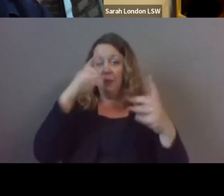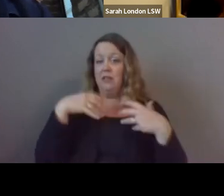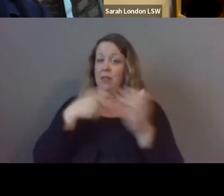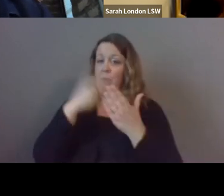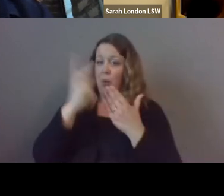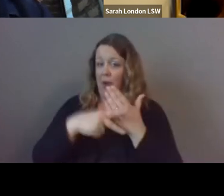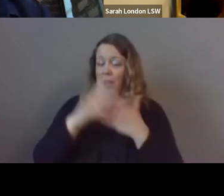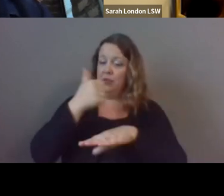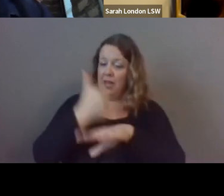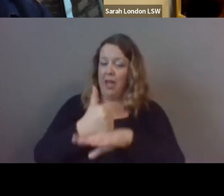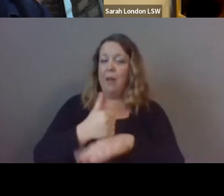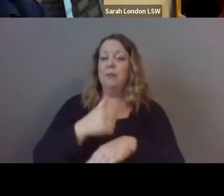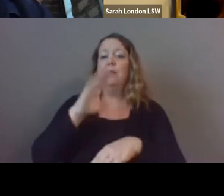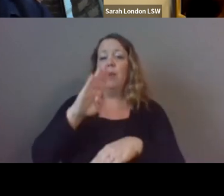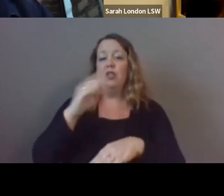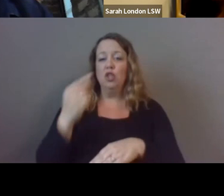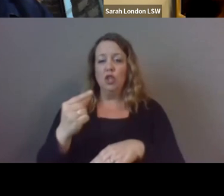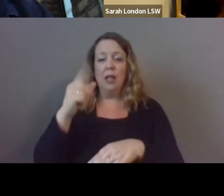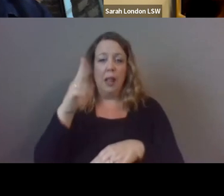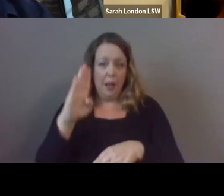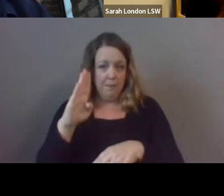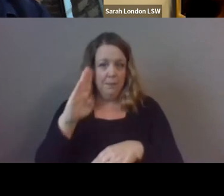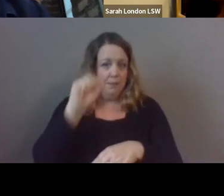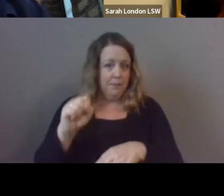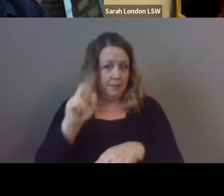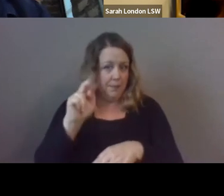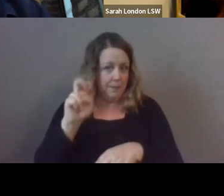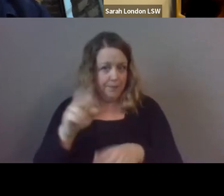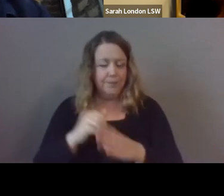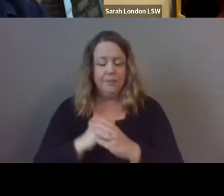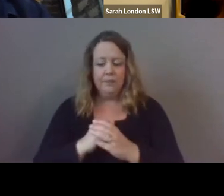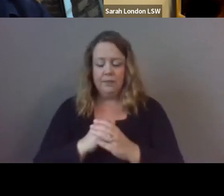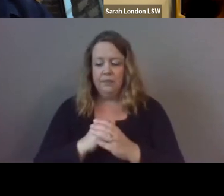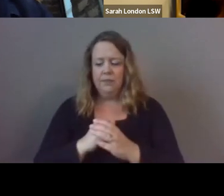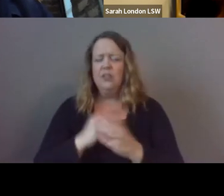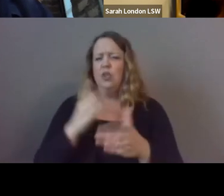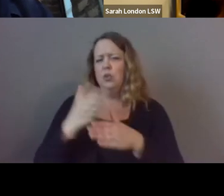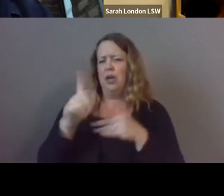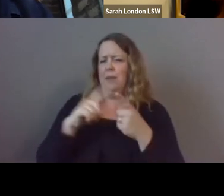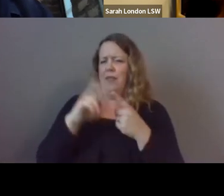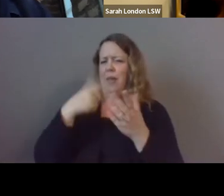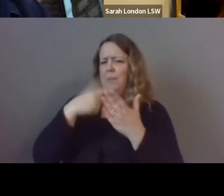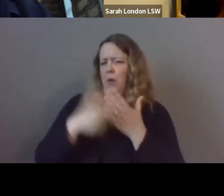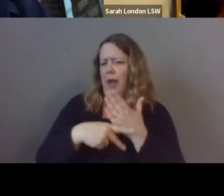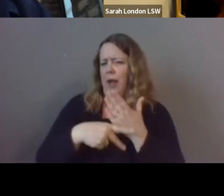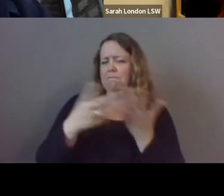at the boys and girls clubs of southern nevada just share a little bit more about these programs and the work that it took to get to this point